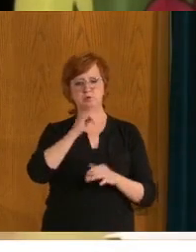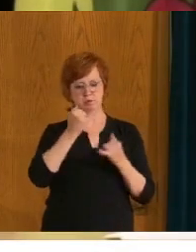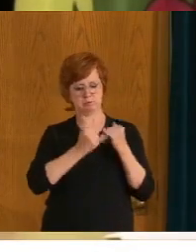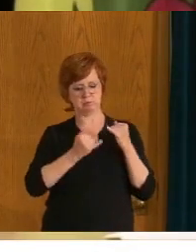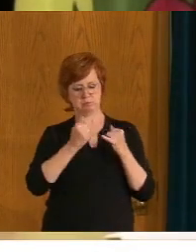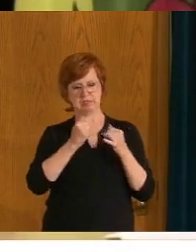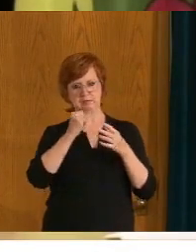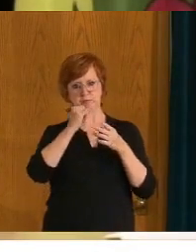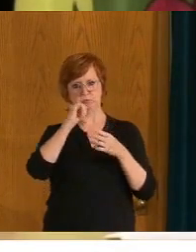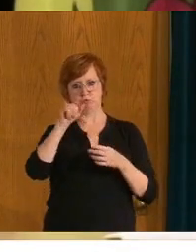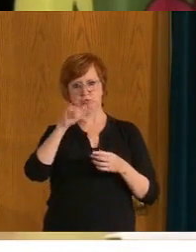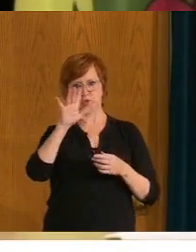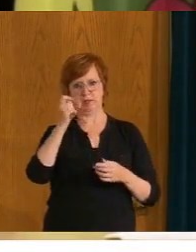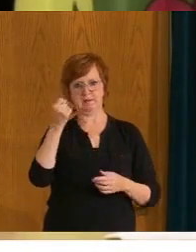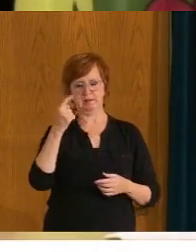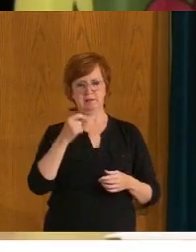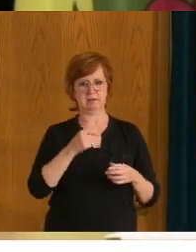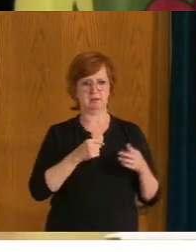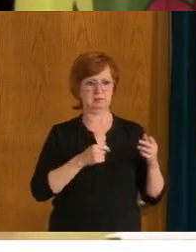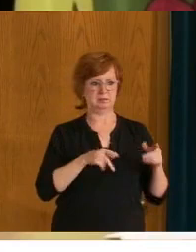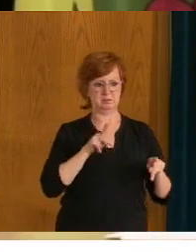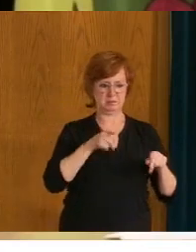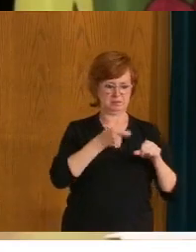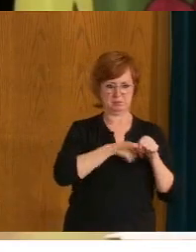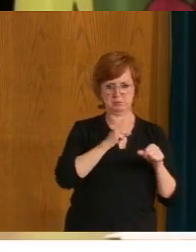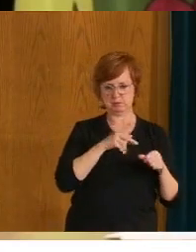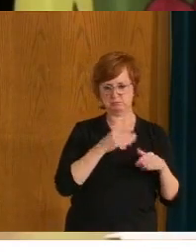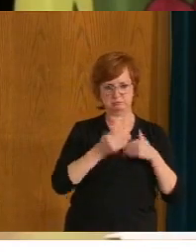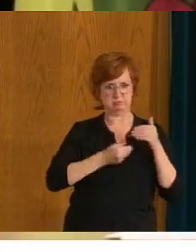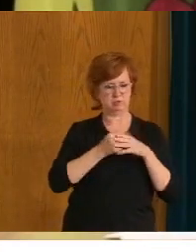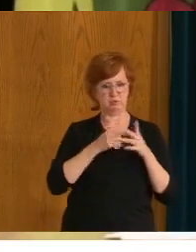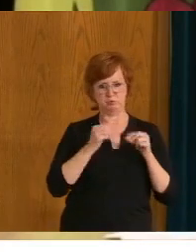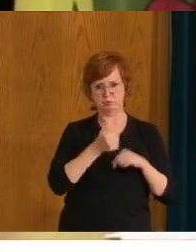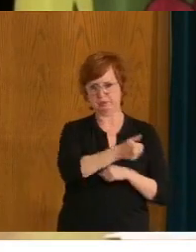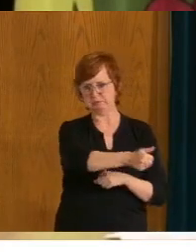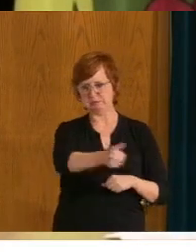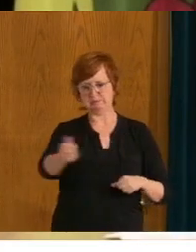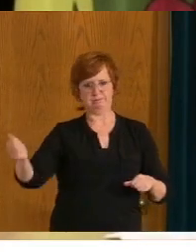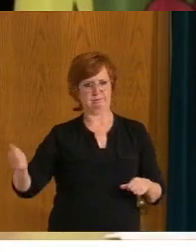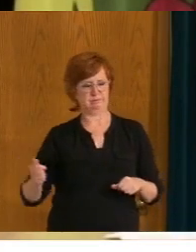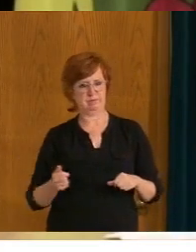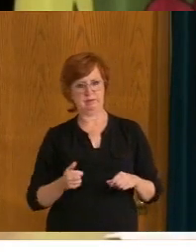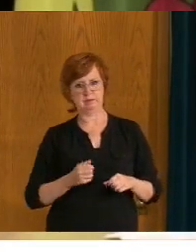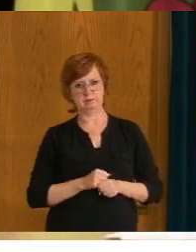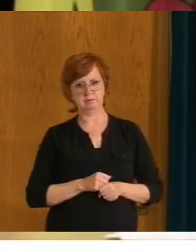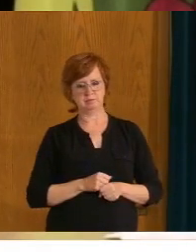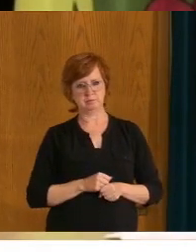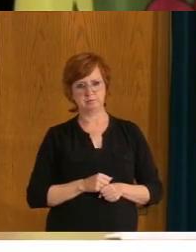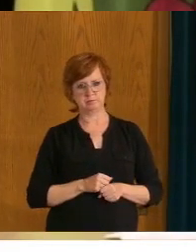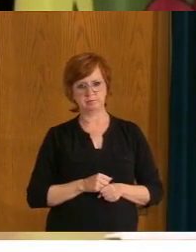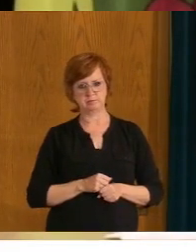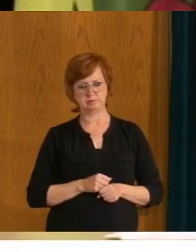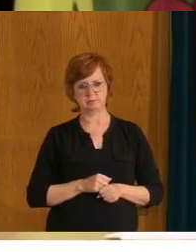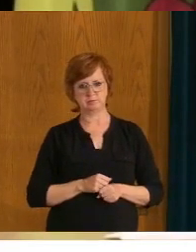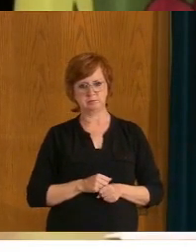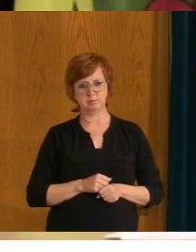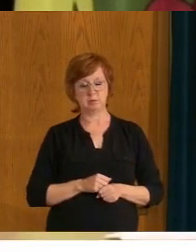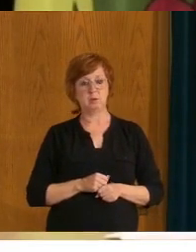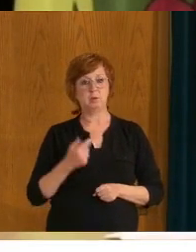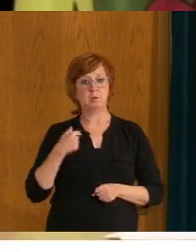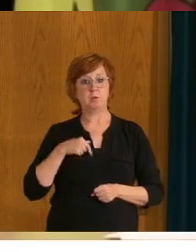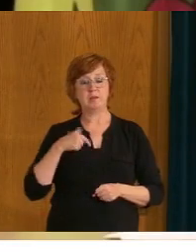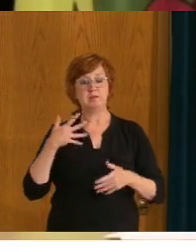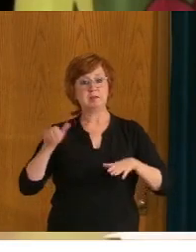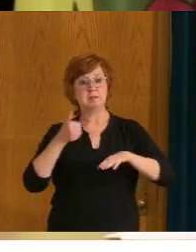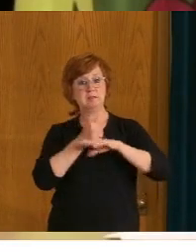July. Uh, because Saskatchewan residents are already doing just that. Um, uh, not only, uh, as we said, the, the benchmarks that we had put